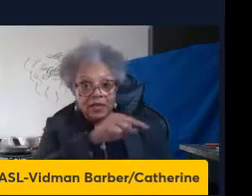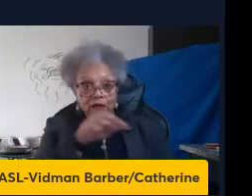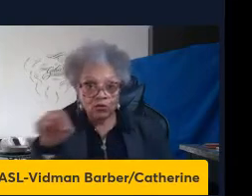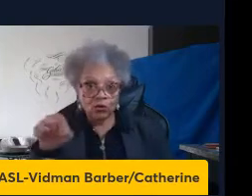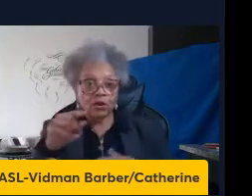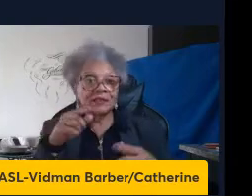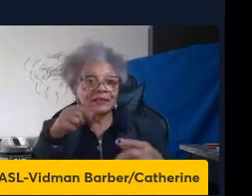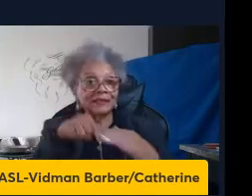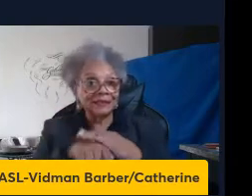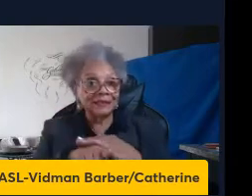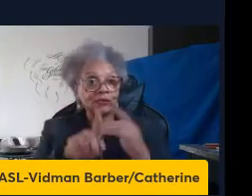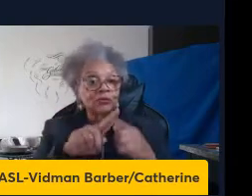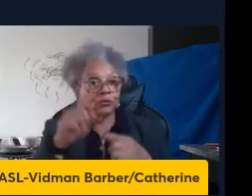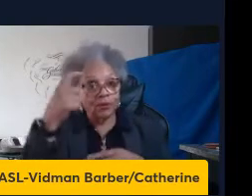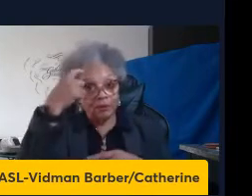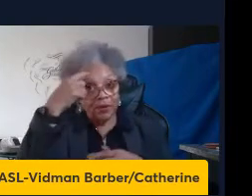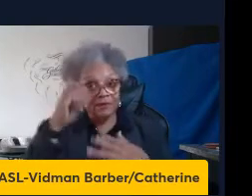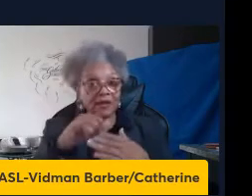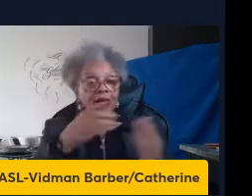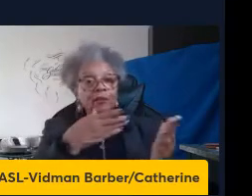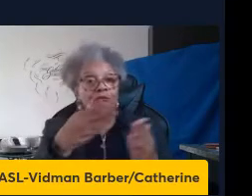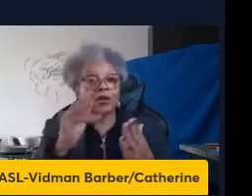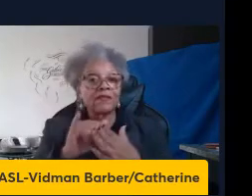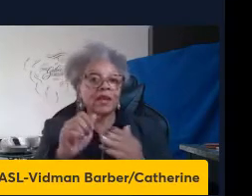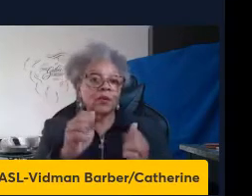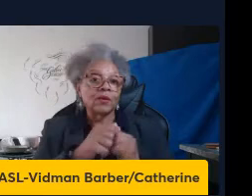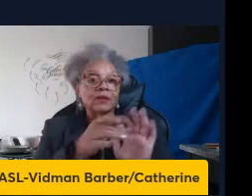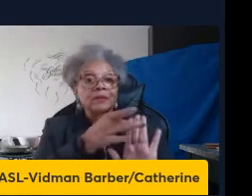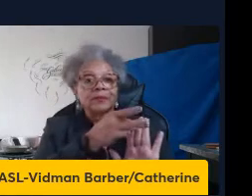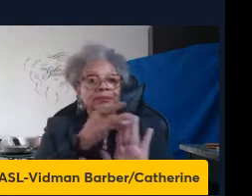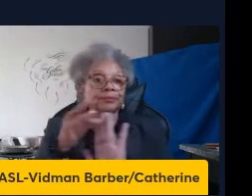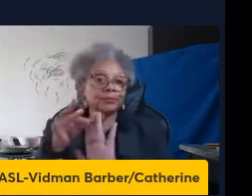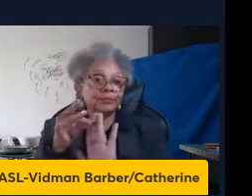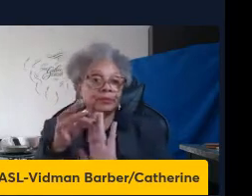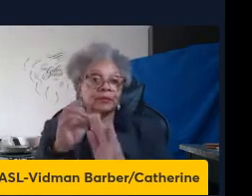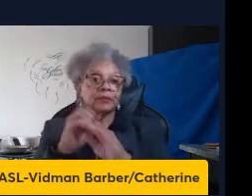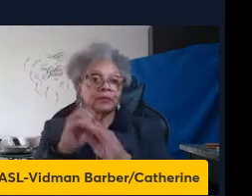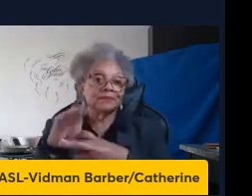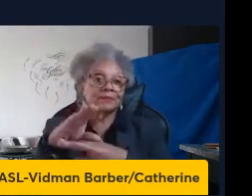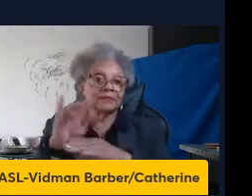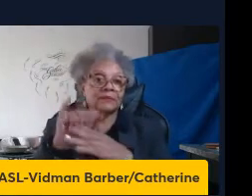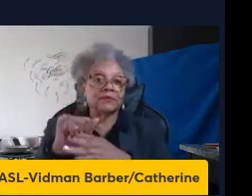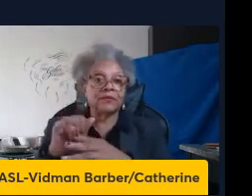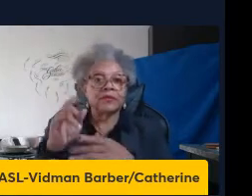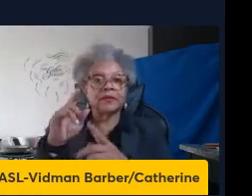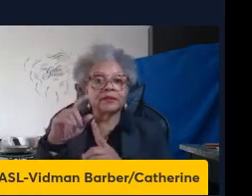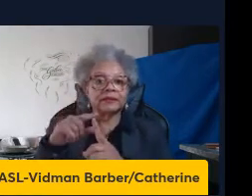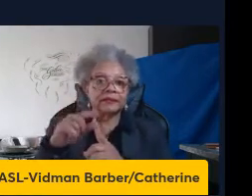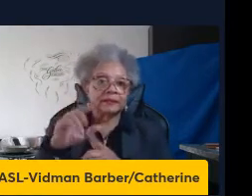into the brain, they can bring that virus with them. That can then go on to infect resident CNS cells.